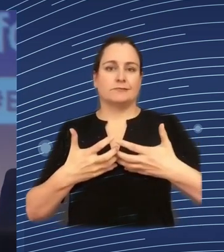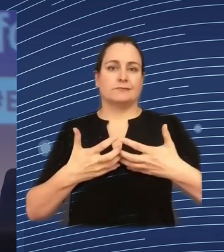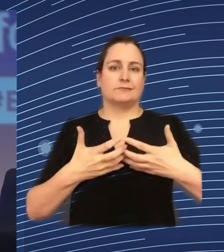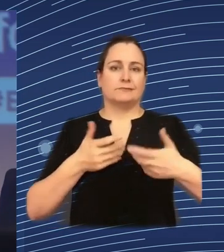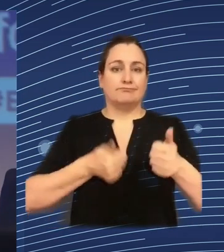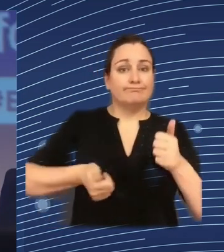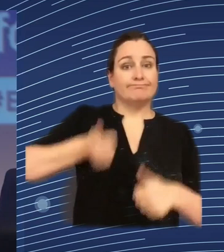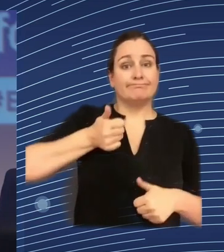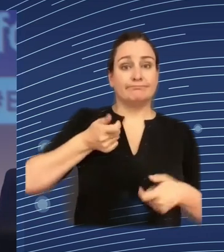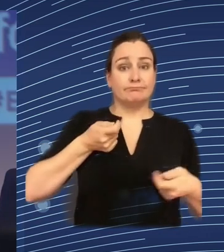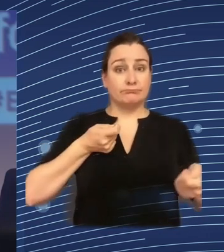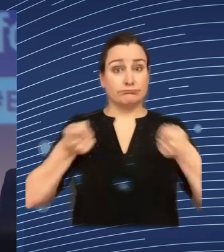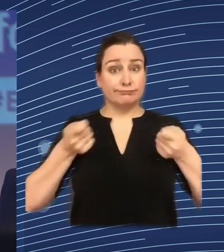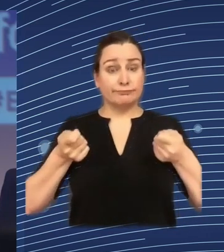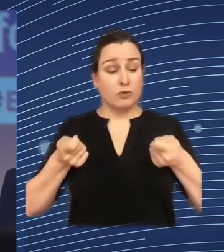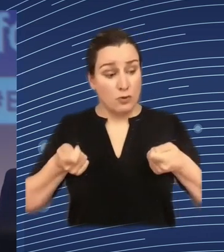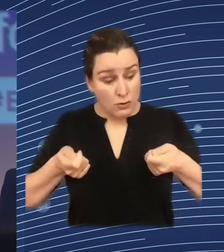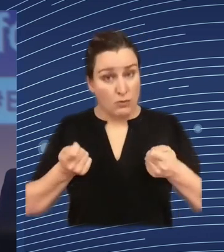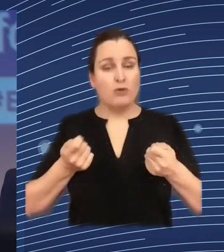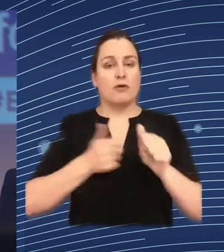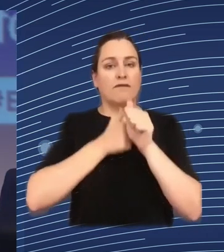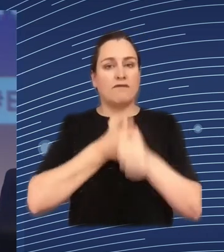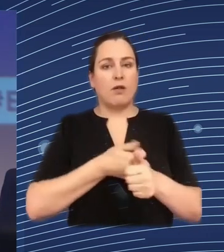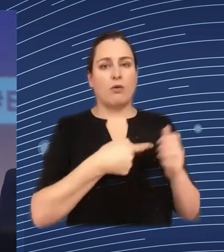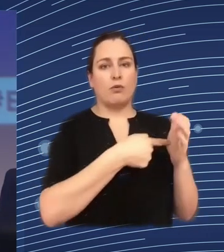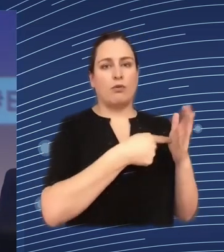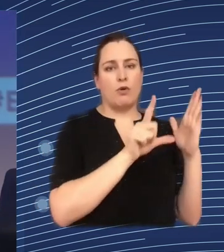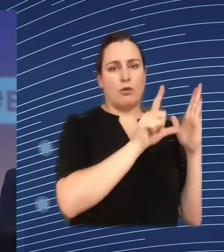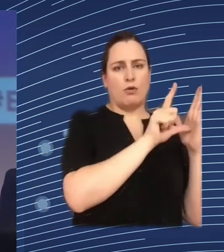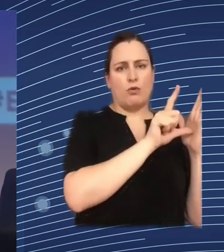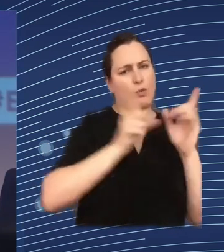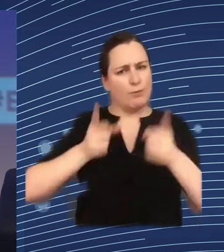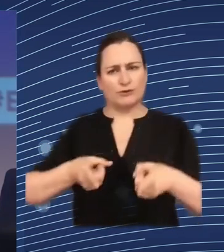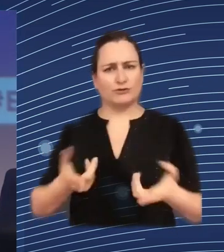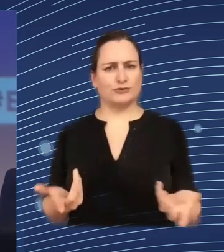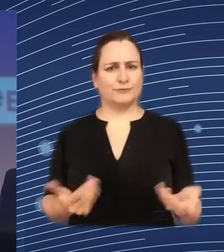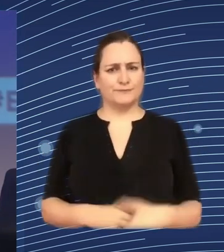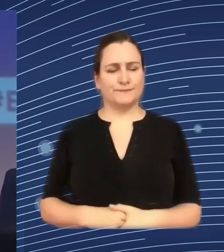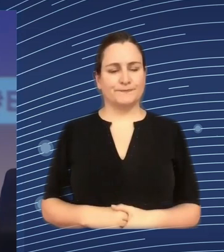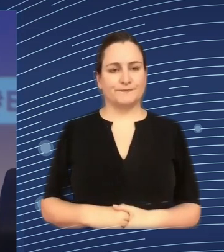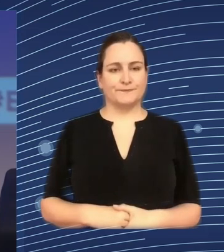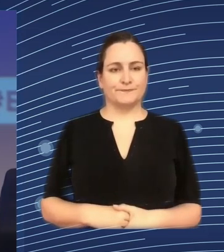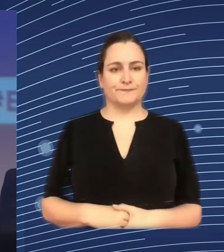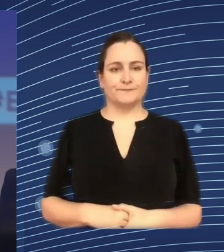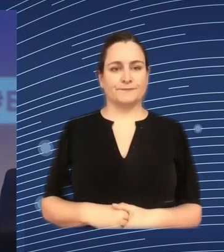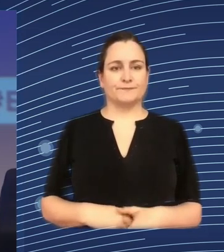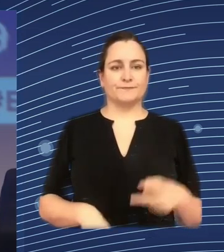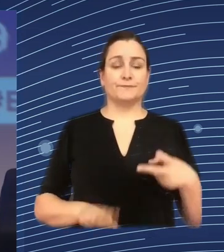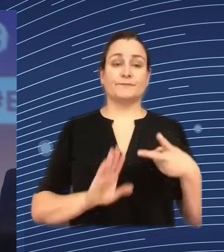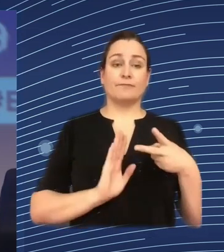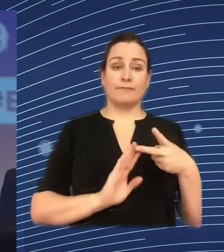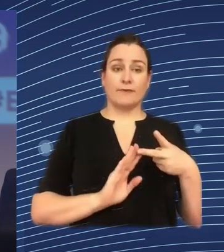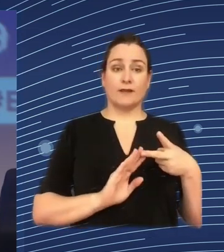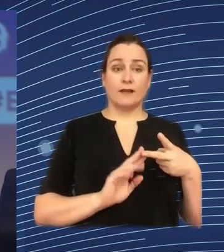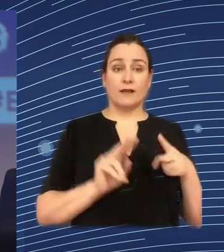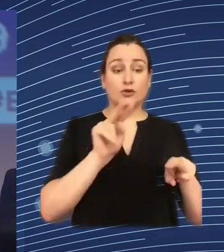act in the way we want to act um the supervisory authorities once again call on the federal